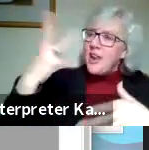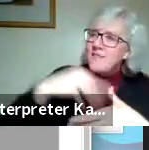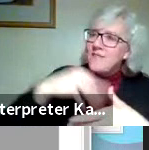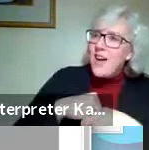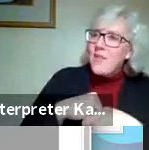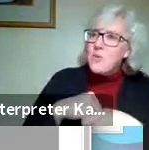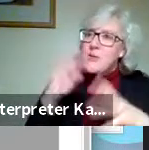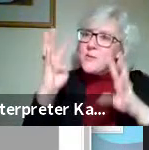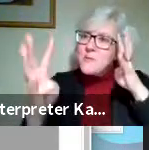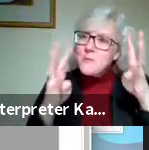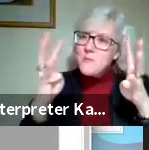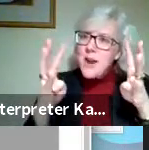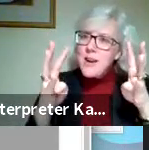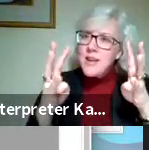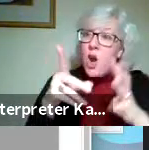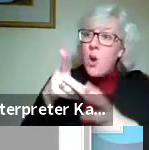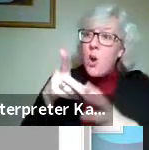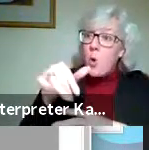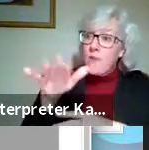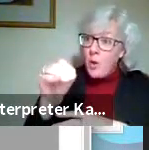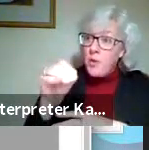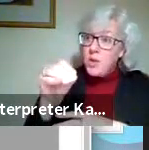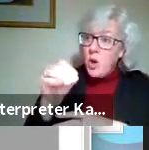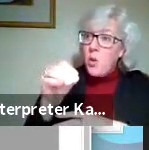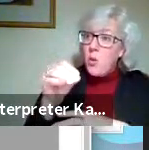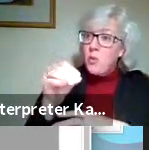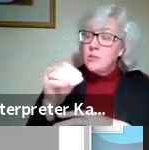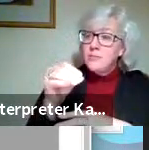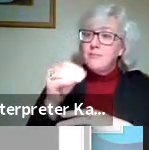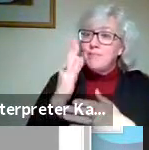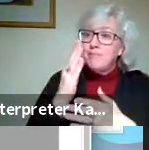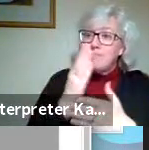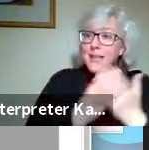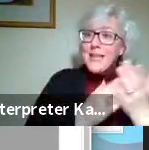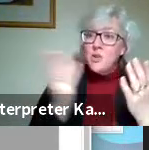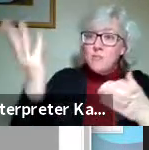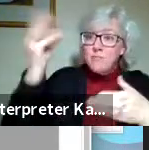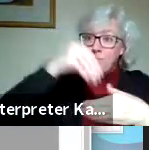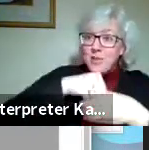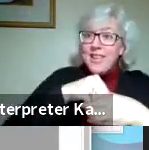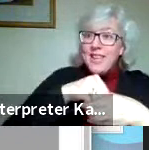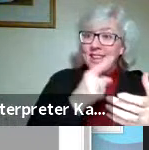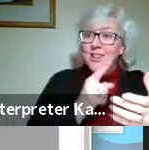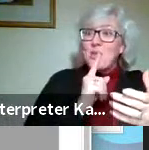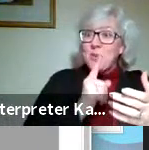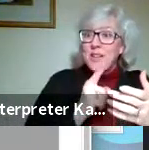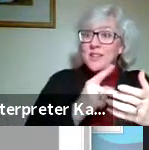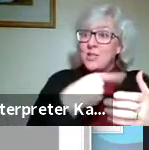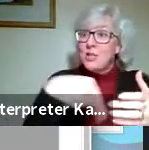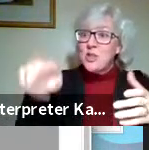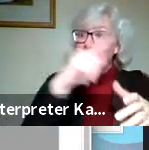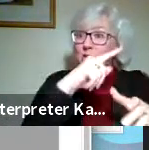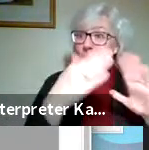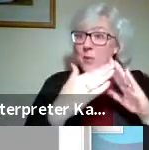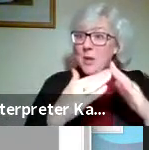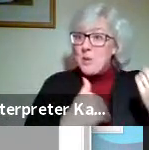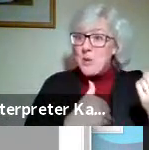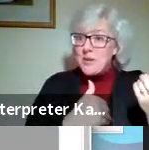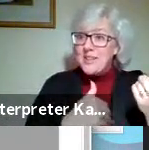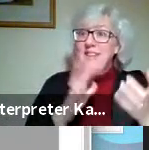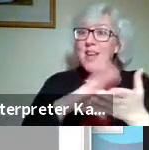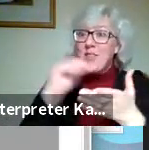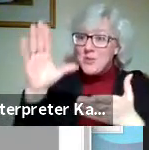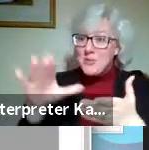creating a portfolio piece and then being able to put that out to the community and to the